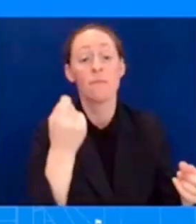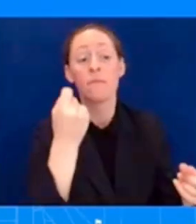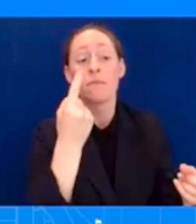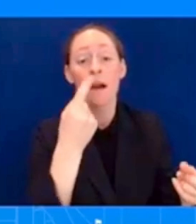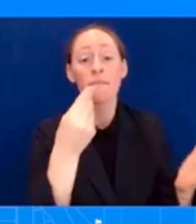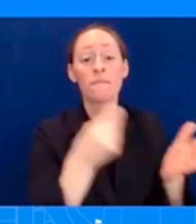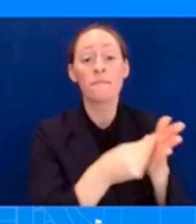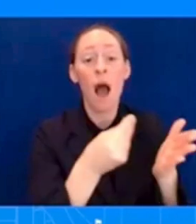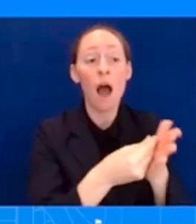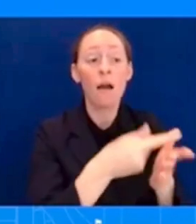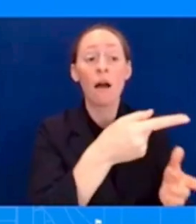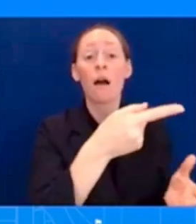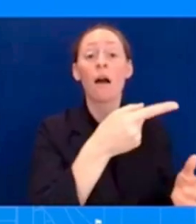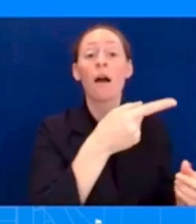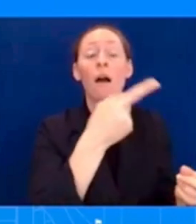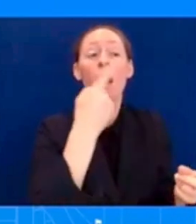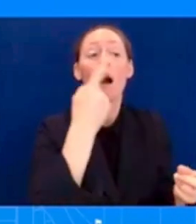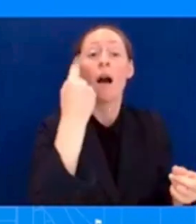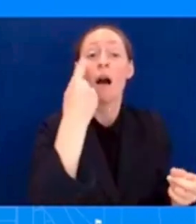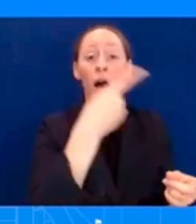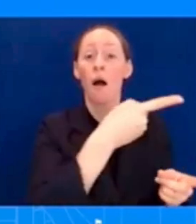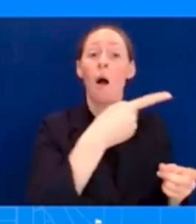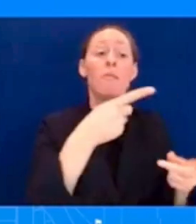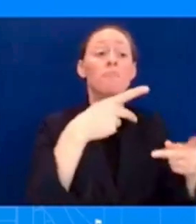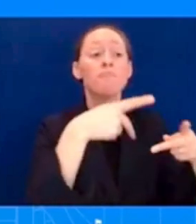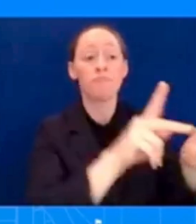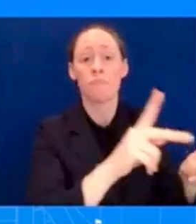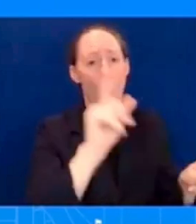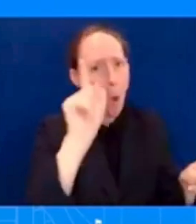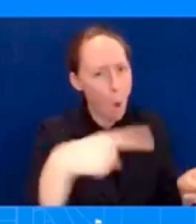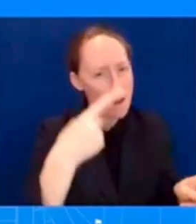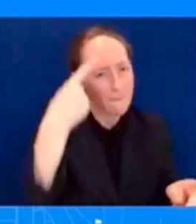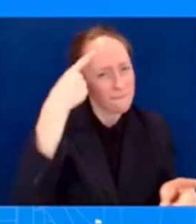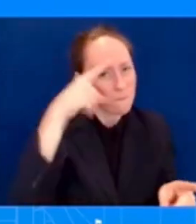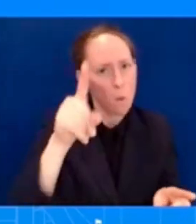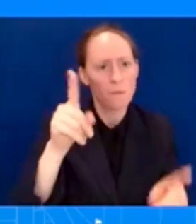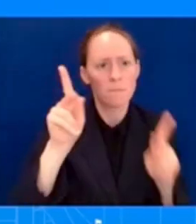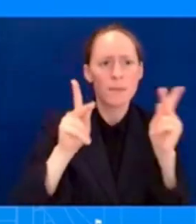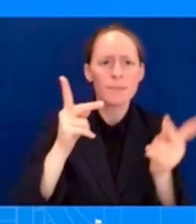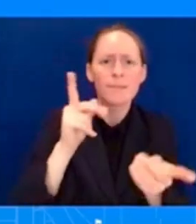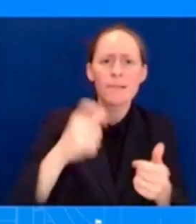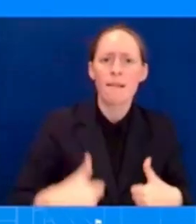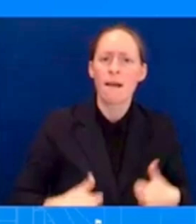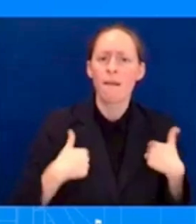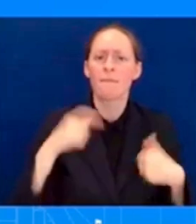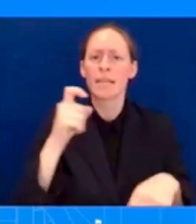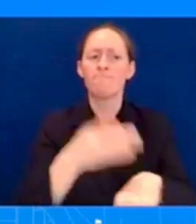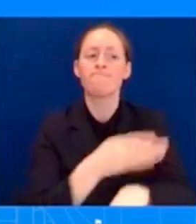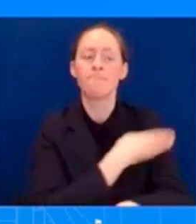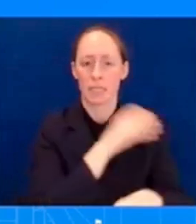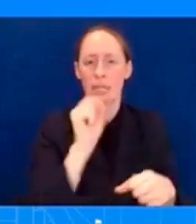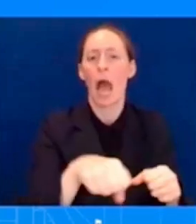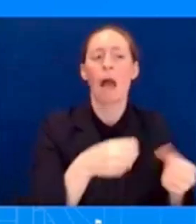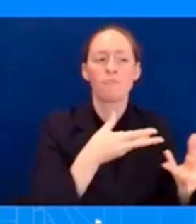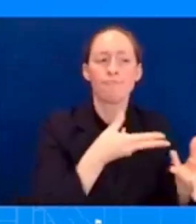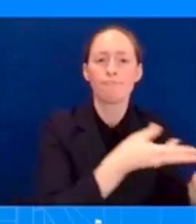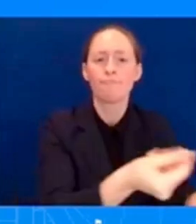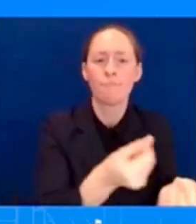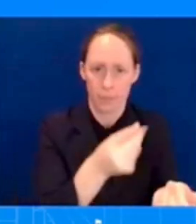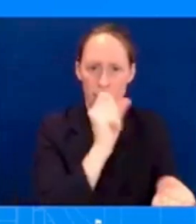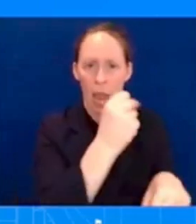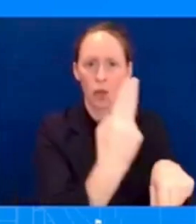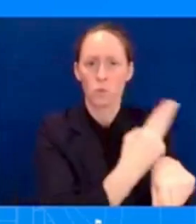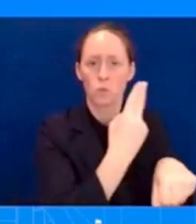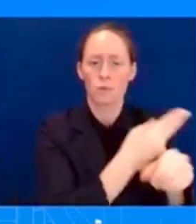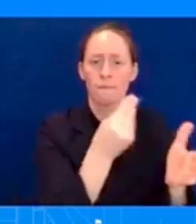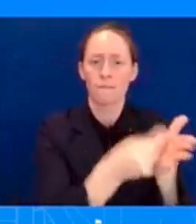We are discussing a good deal here. We're still limiting how they can use their own money through this deal. The Iranian people